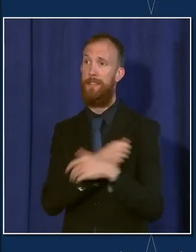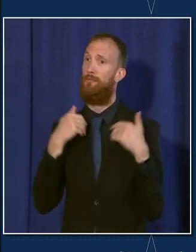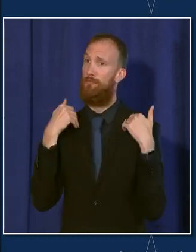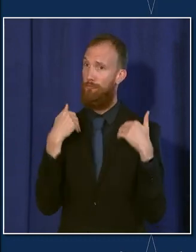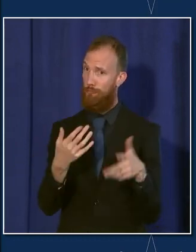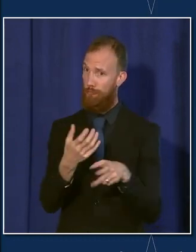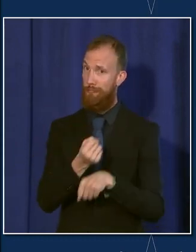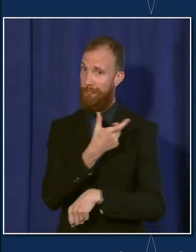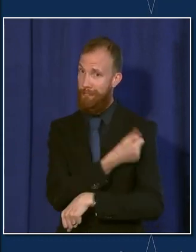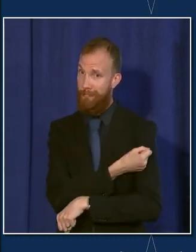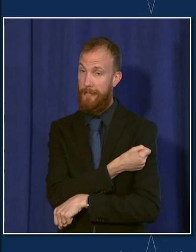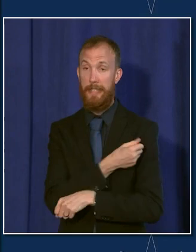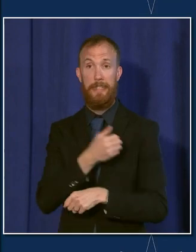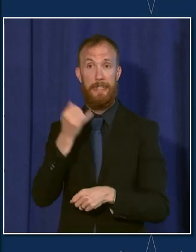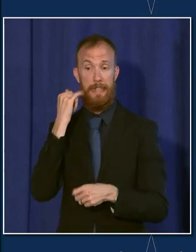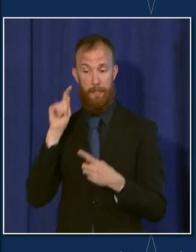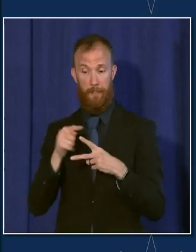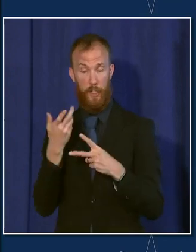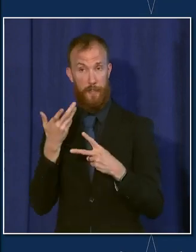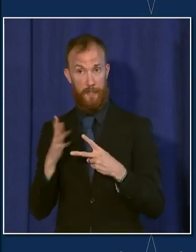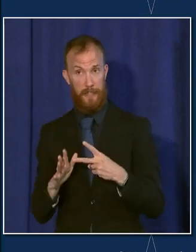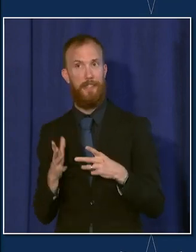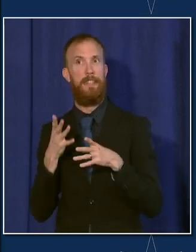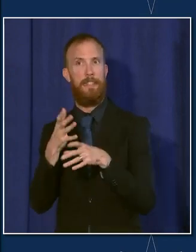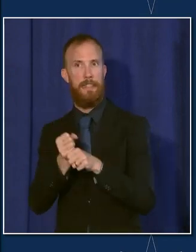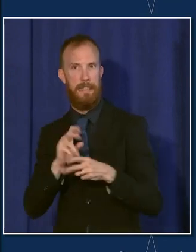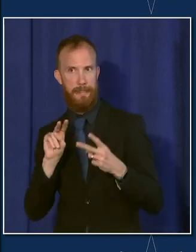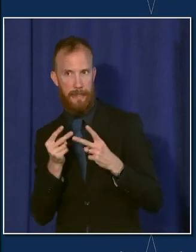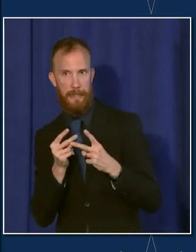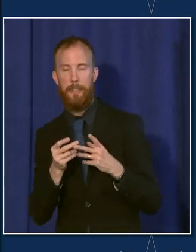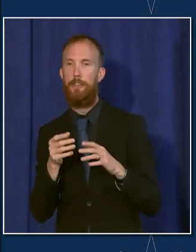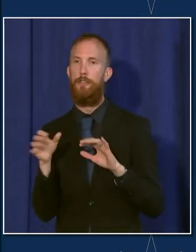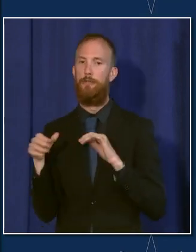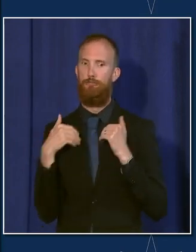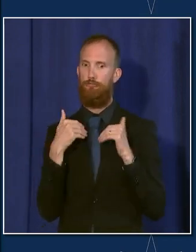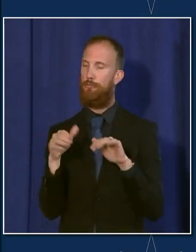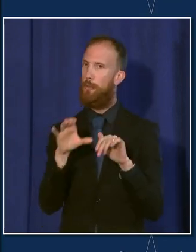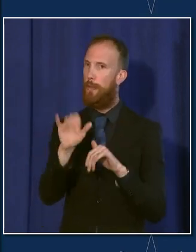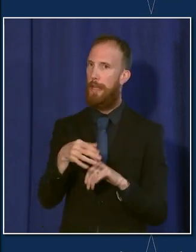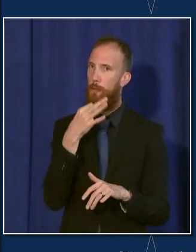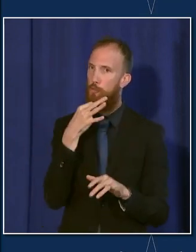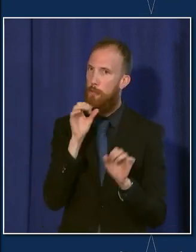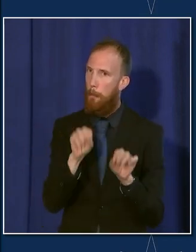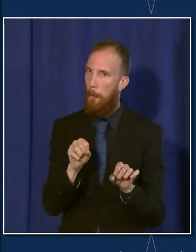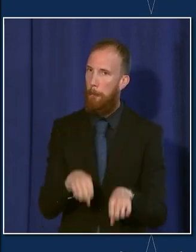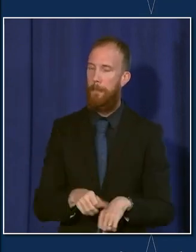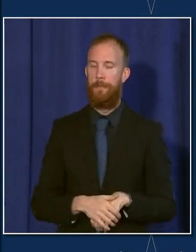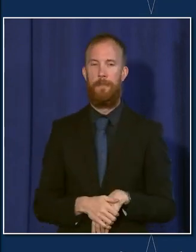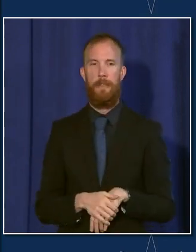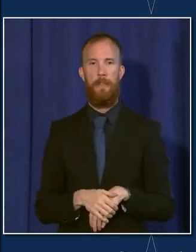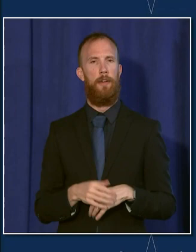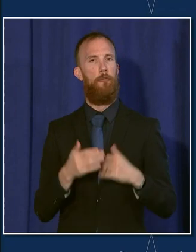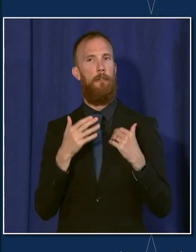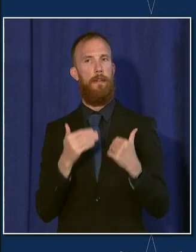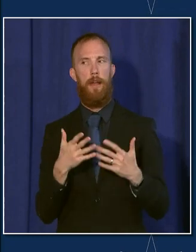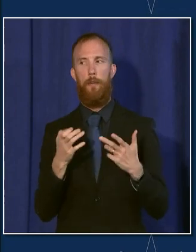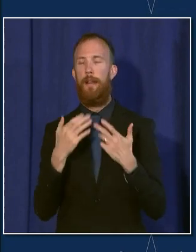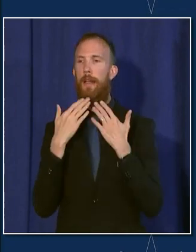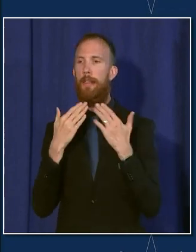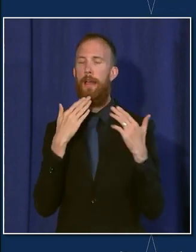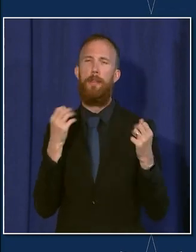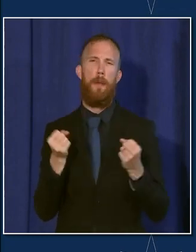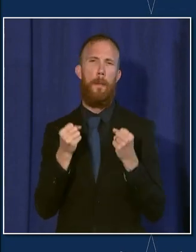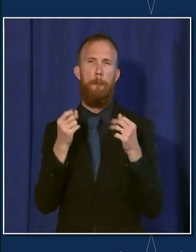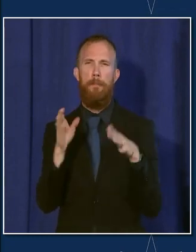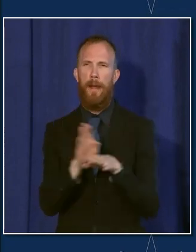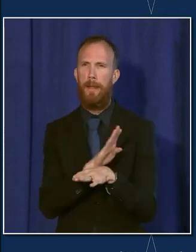who have not yet received vaccinations should get vaccinations as soon possible. And I want to take a moment to thank the many businesses that have shown their